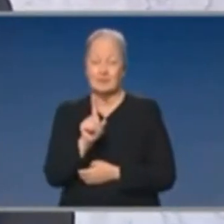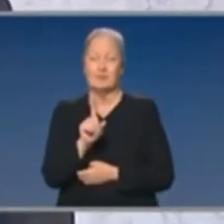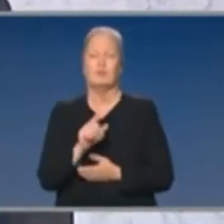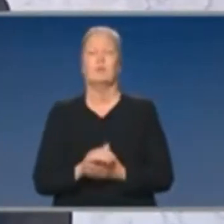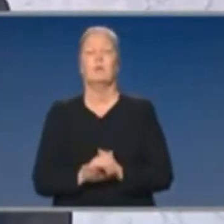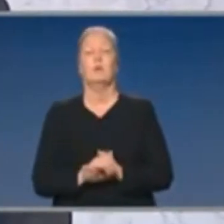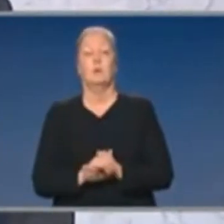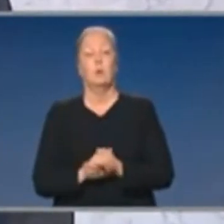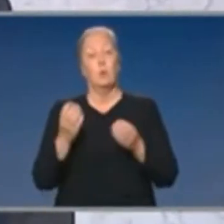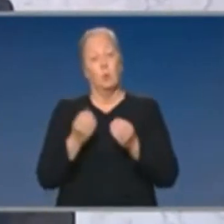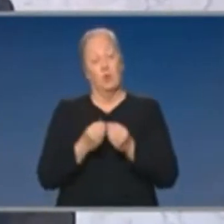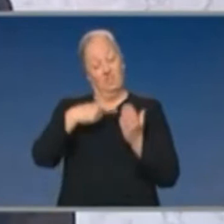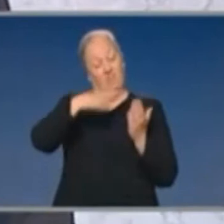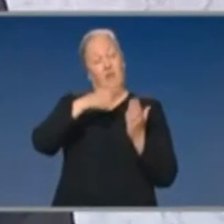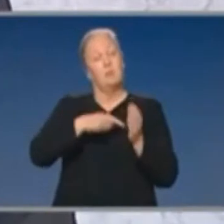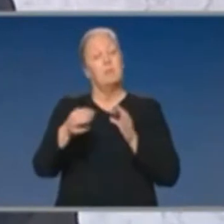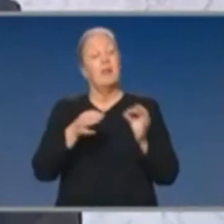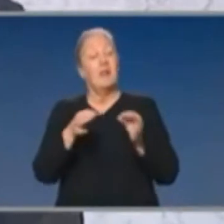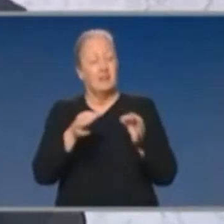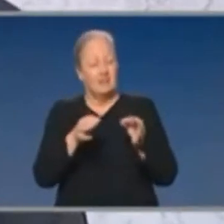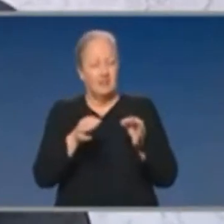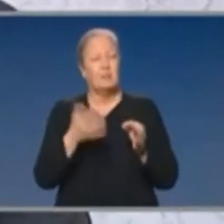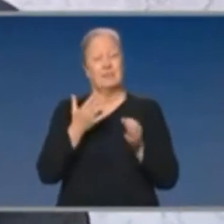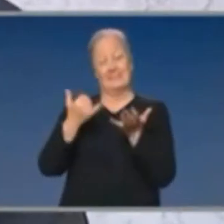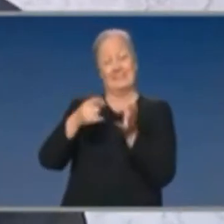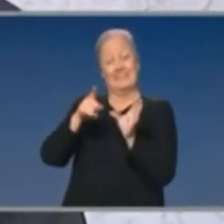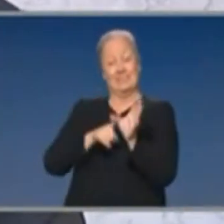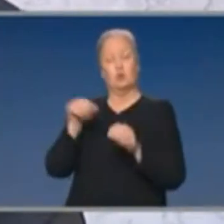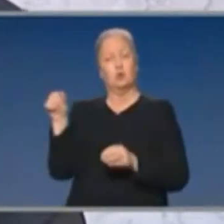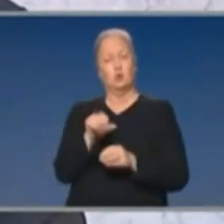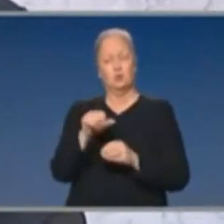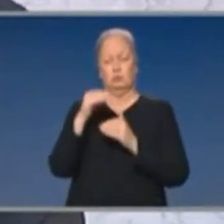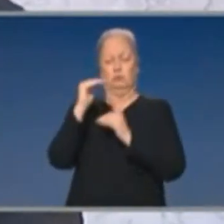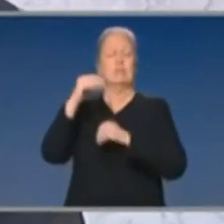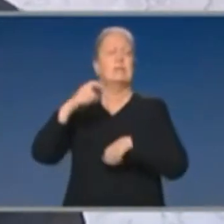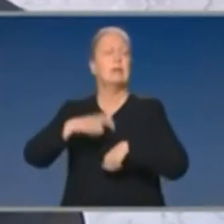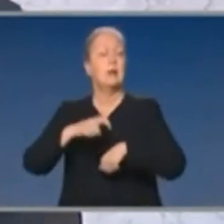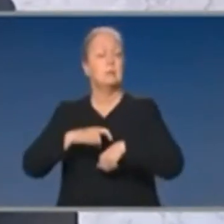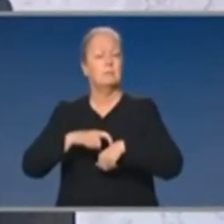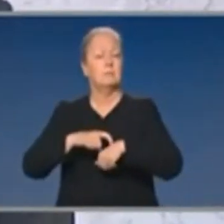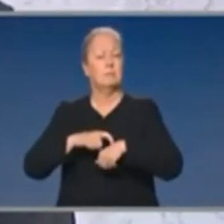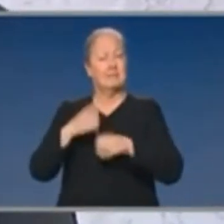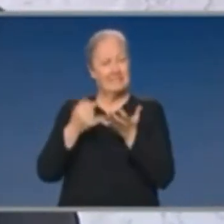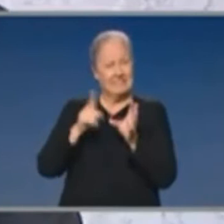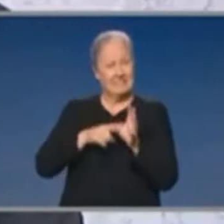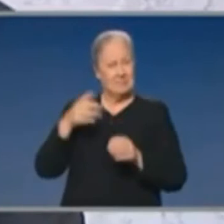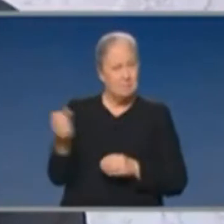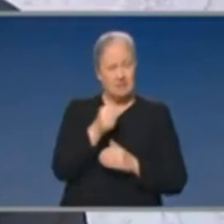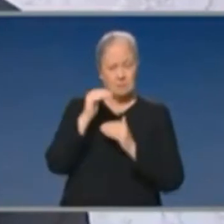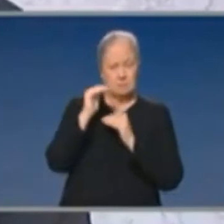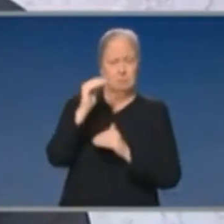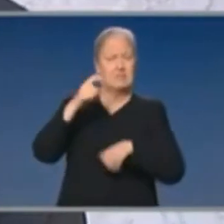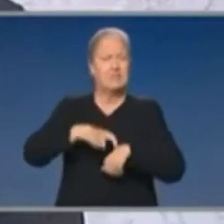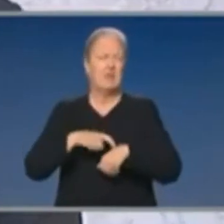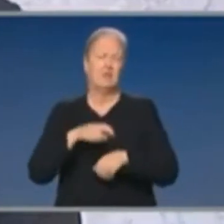thresholds that have been set in that plan, Sydney would be under curfew now. Sydney doesn't need to be under curfew now.